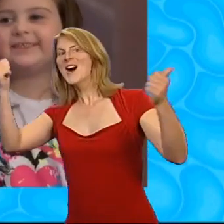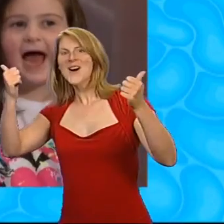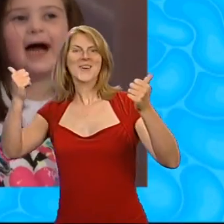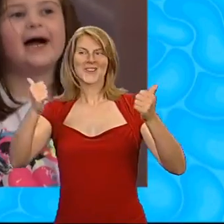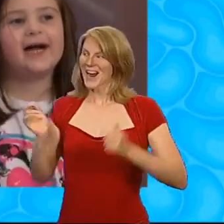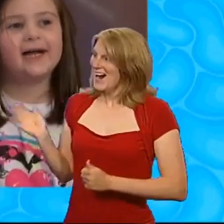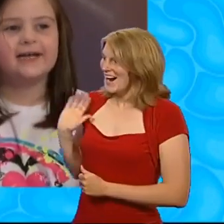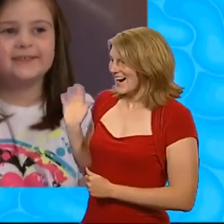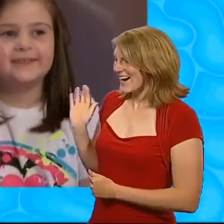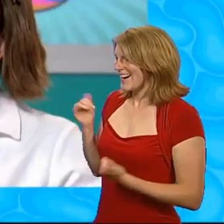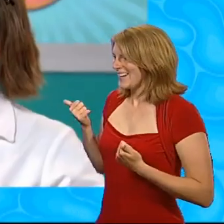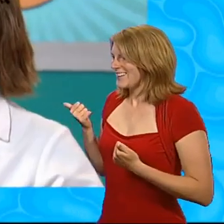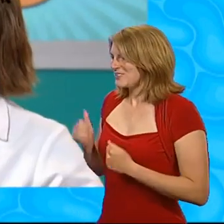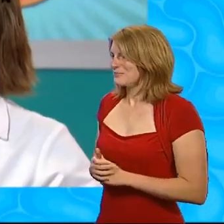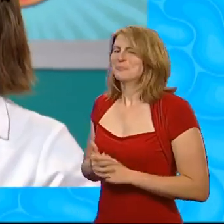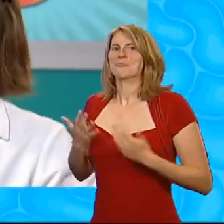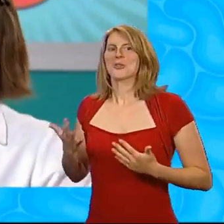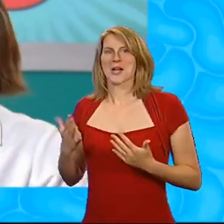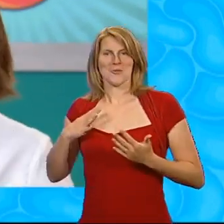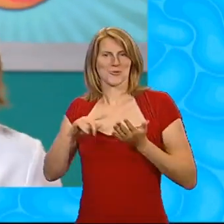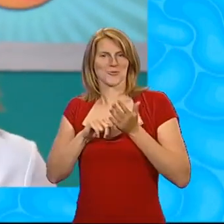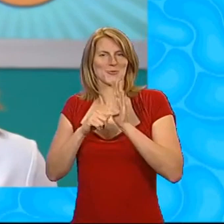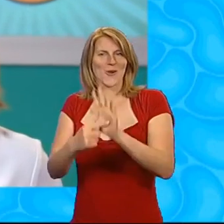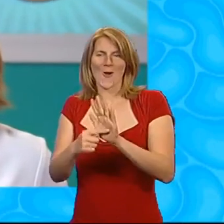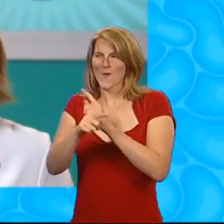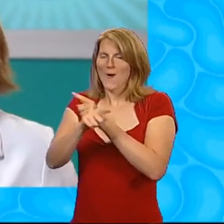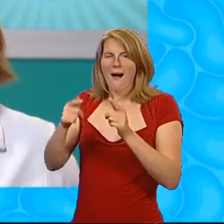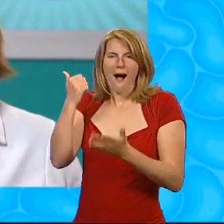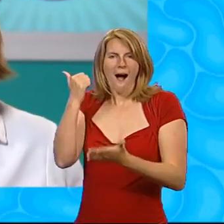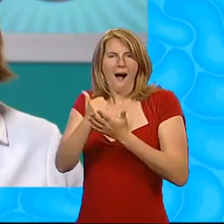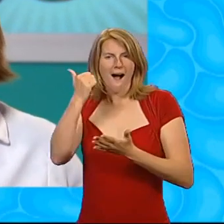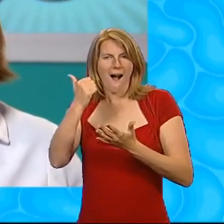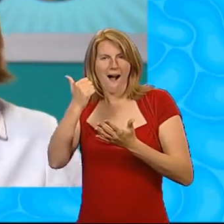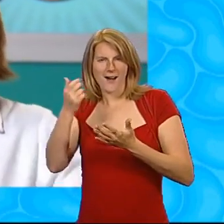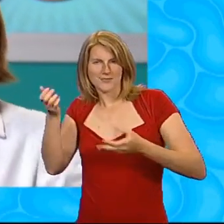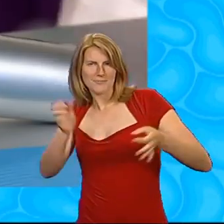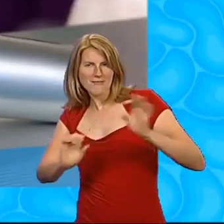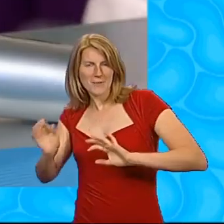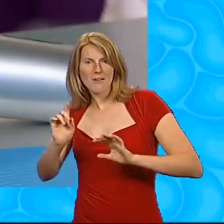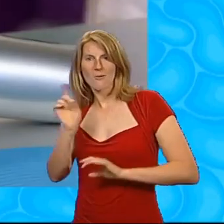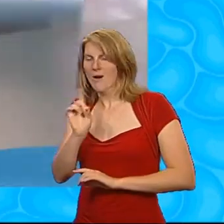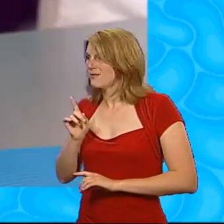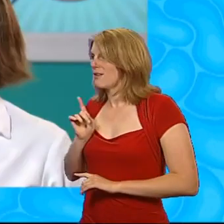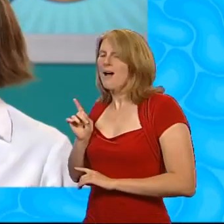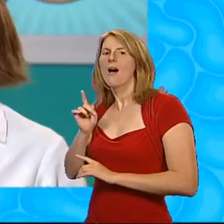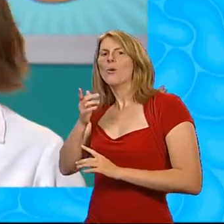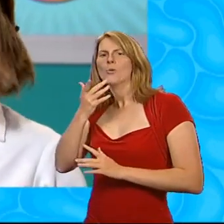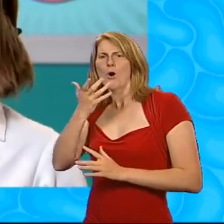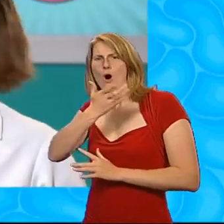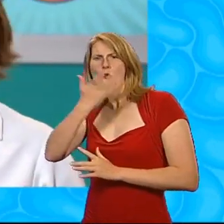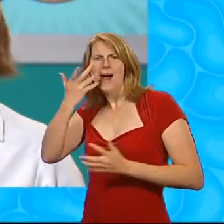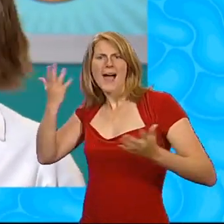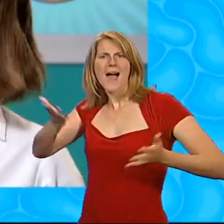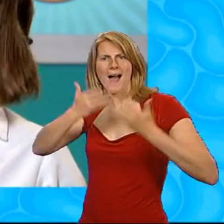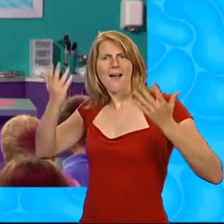Hi Nia! Right, today I'm going to be showing you a fantastic experiment using hot air so I need a good powerful hair